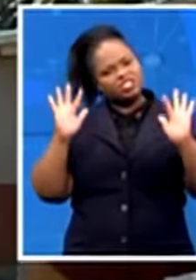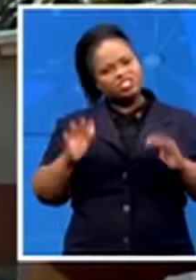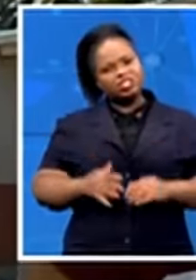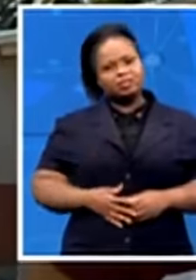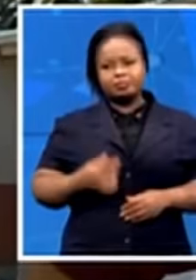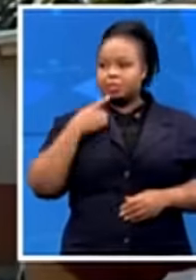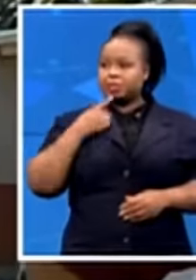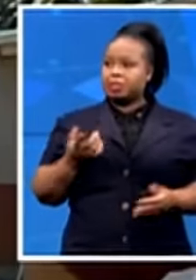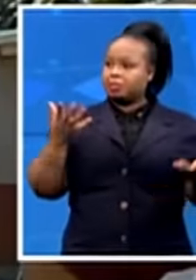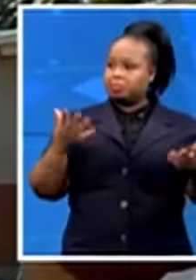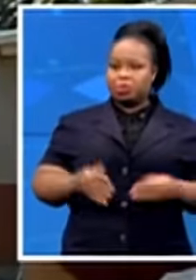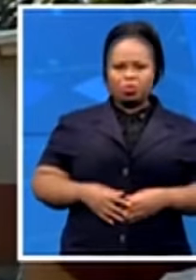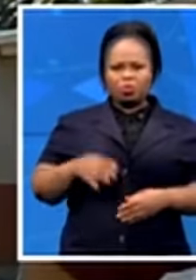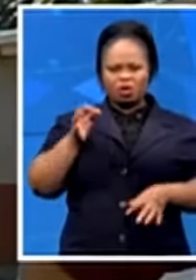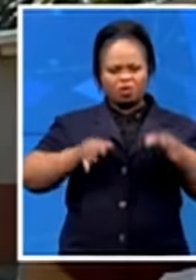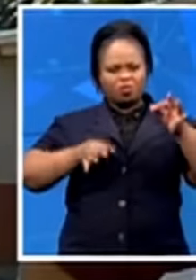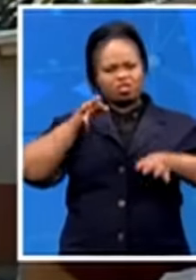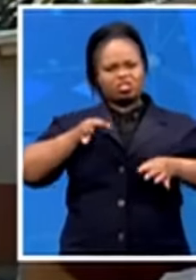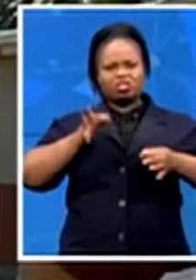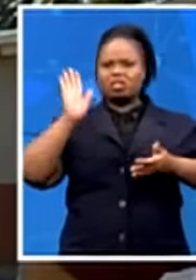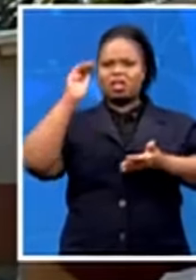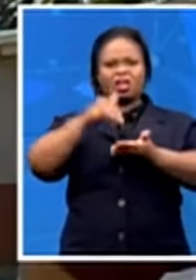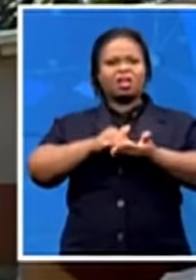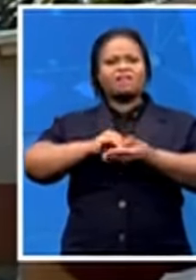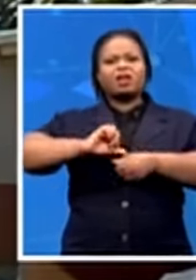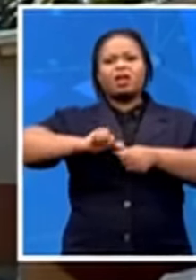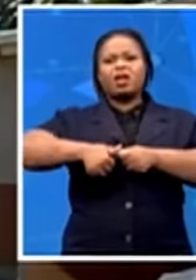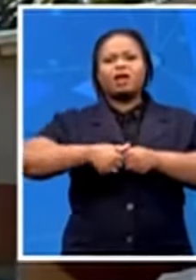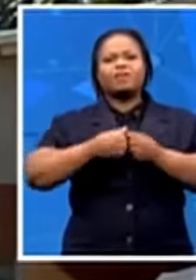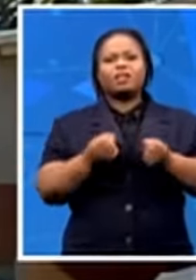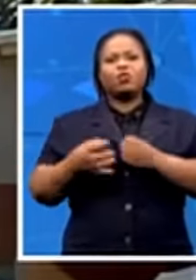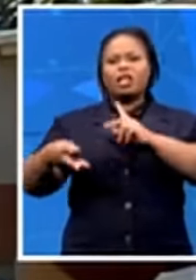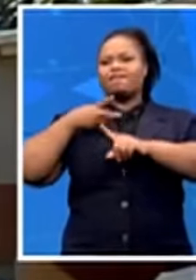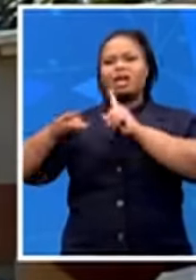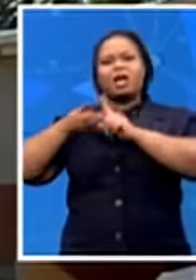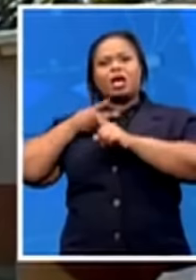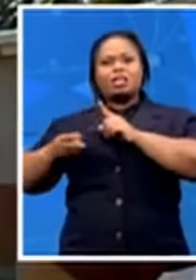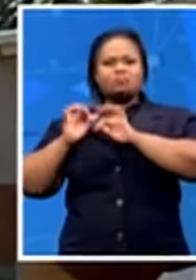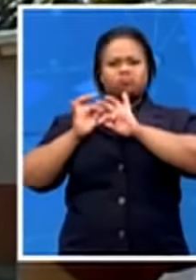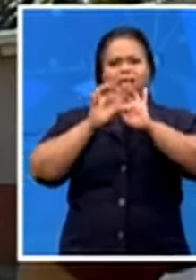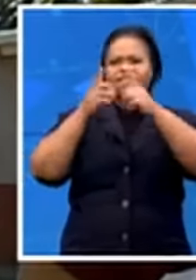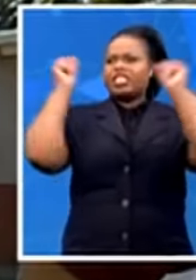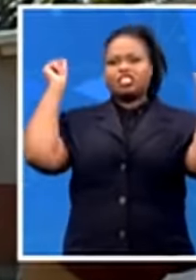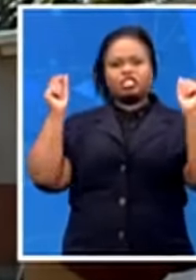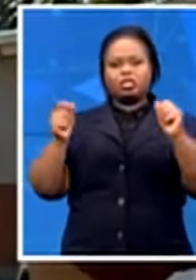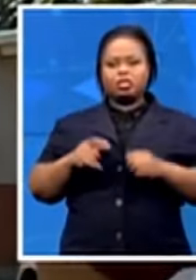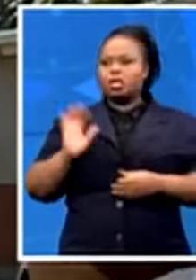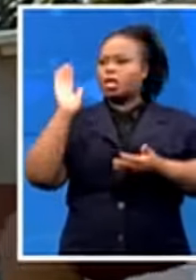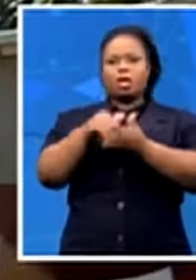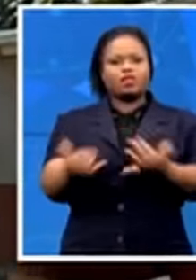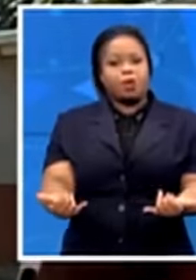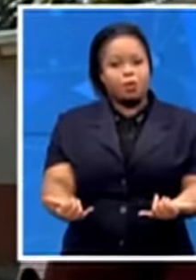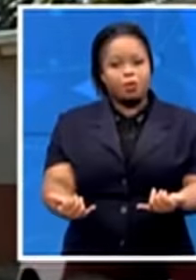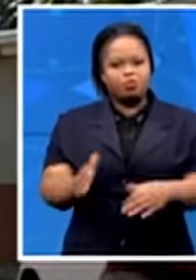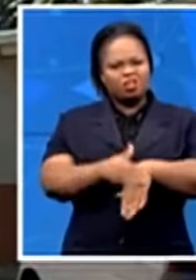only show up when the dust has settled. And he says that, but obviously law enforcement officers were on the ground.